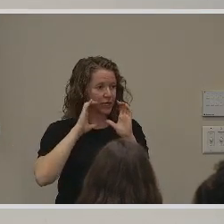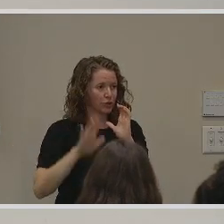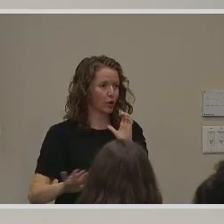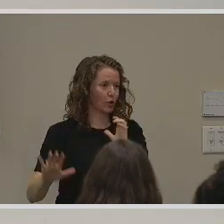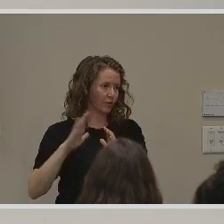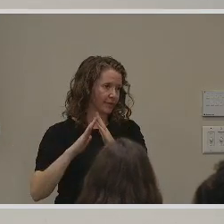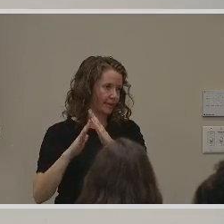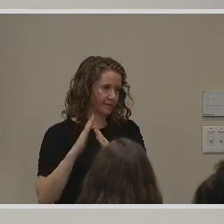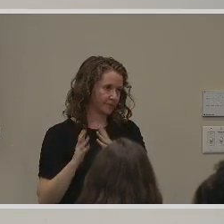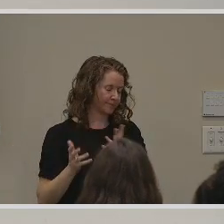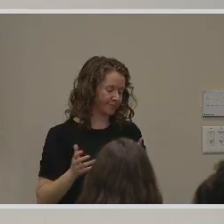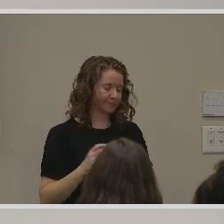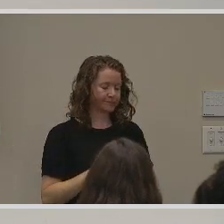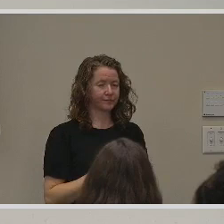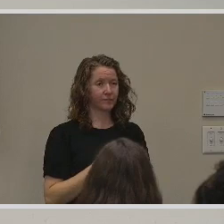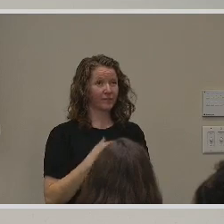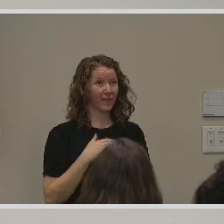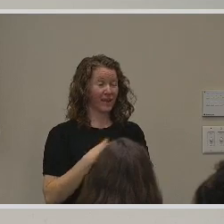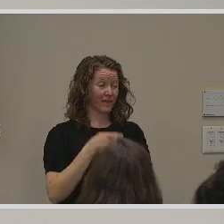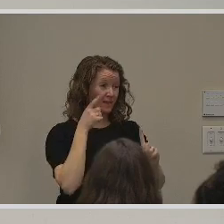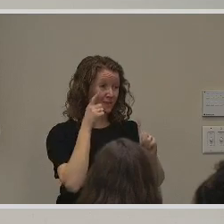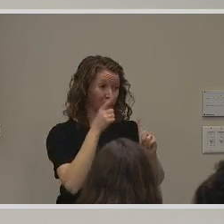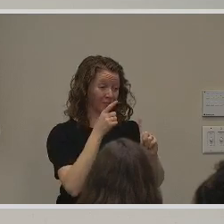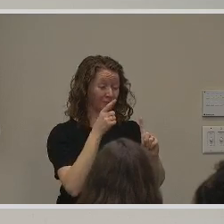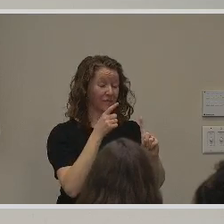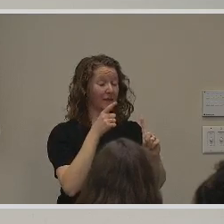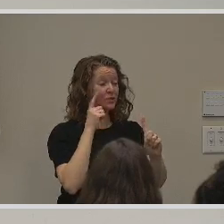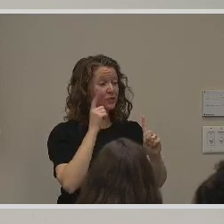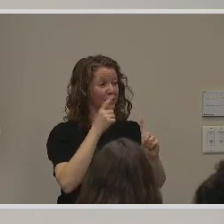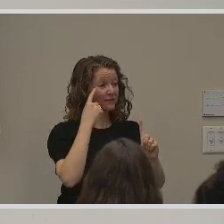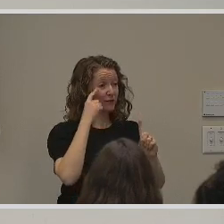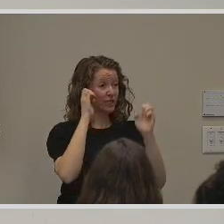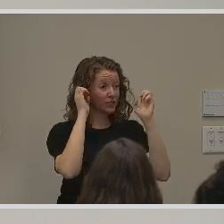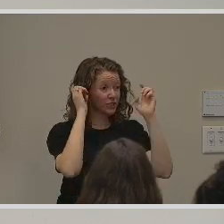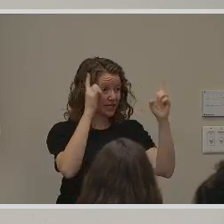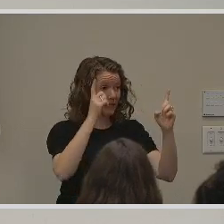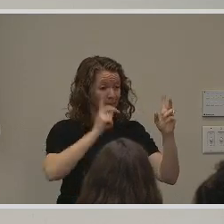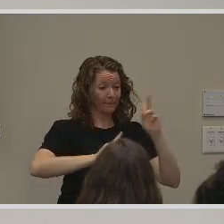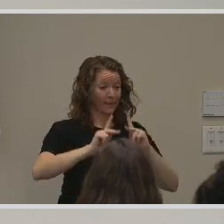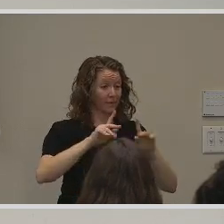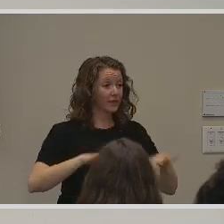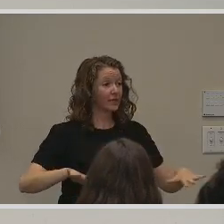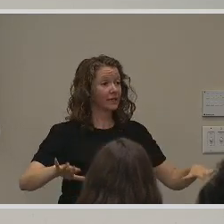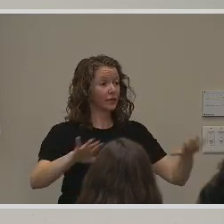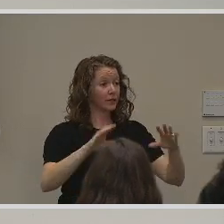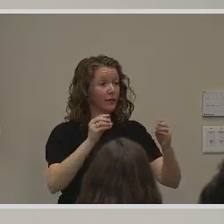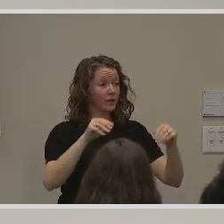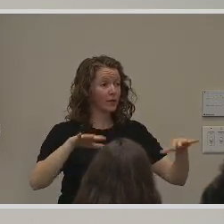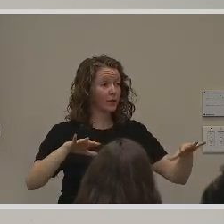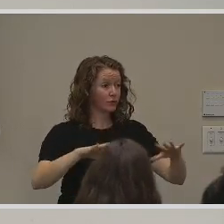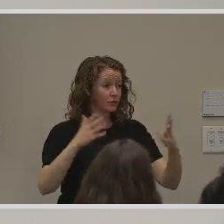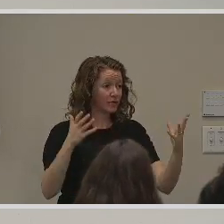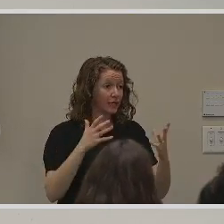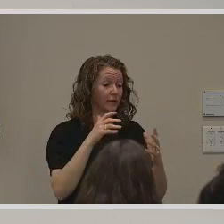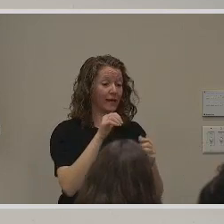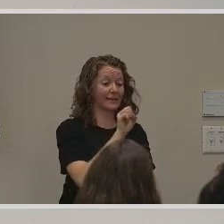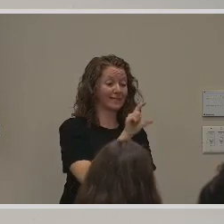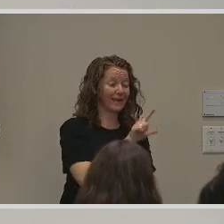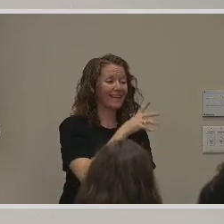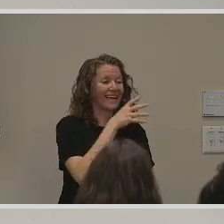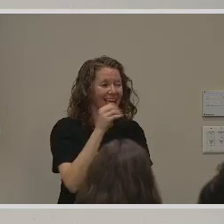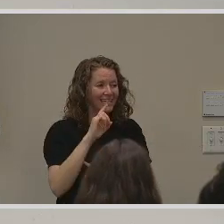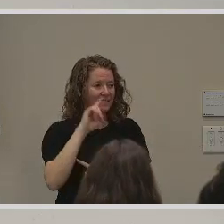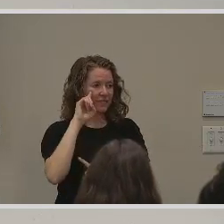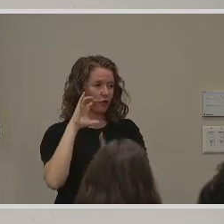on one of our primary objectives of educating our members and the broader campus community about the importance of ASL in Deaf culture. Their